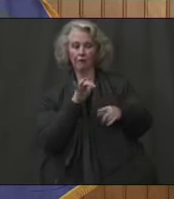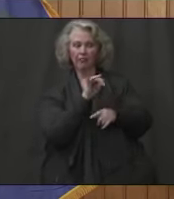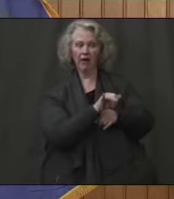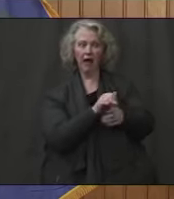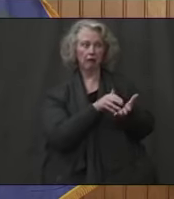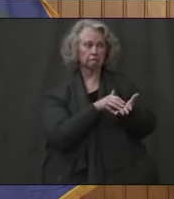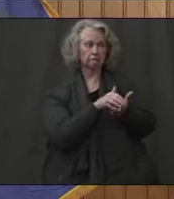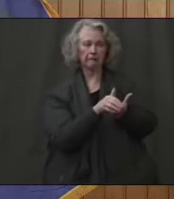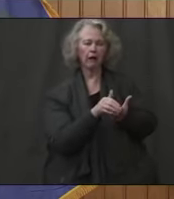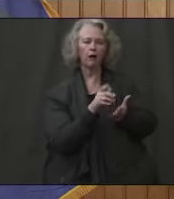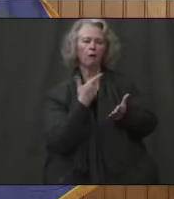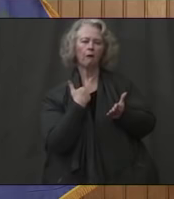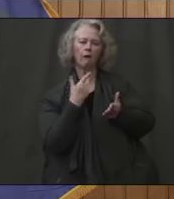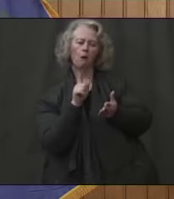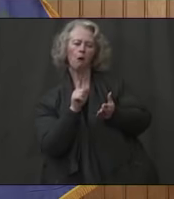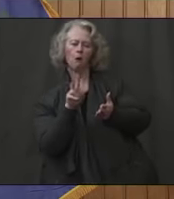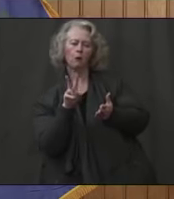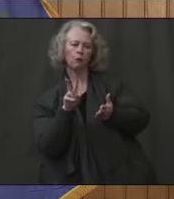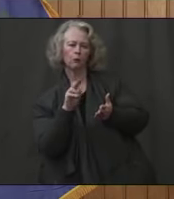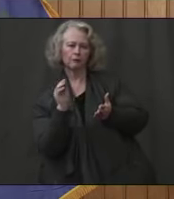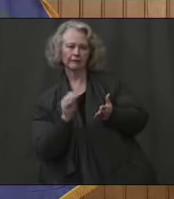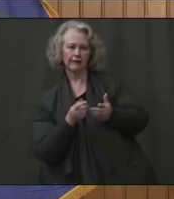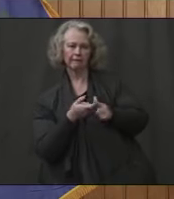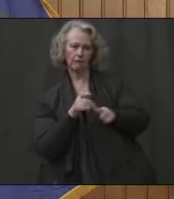to find that out, hopefully within a week.